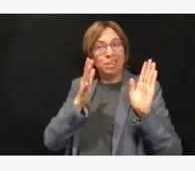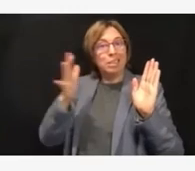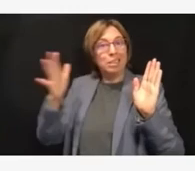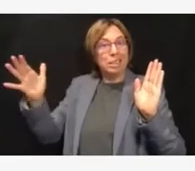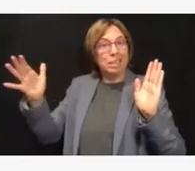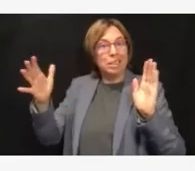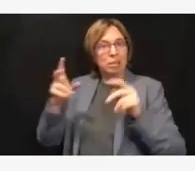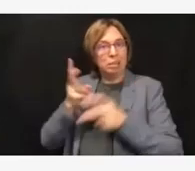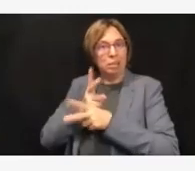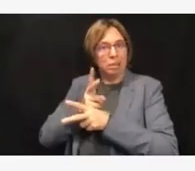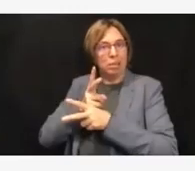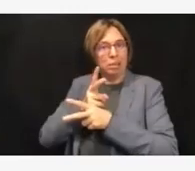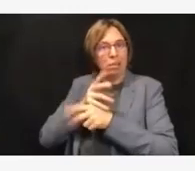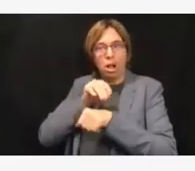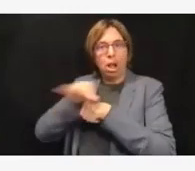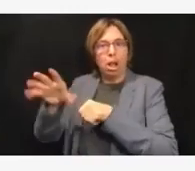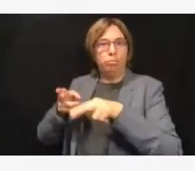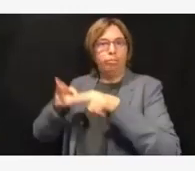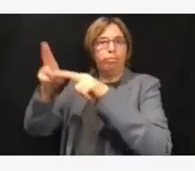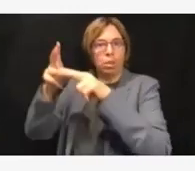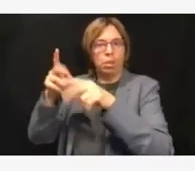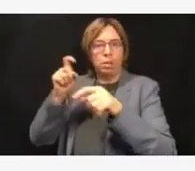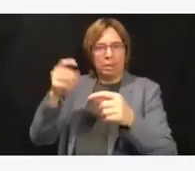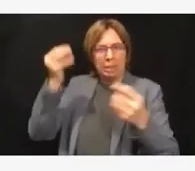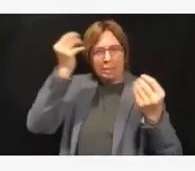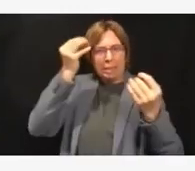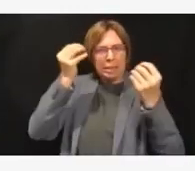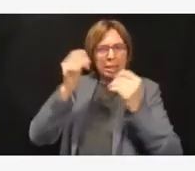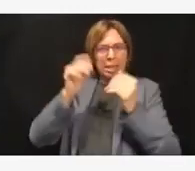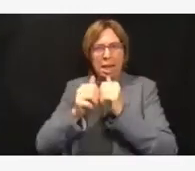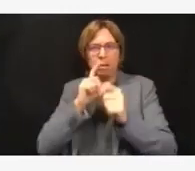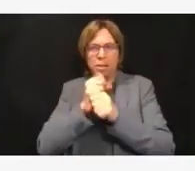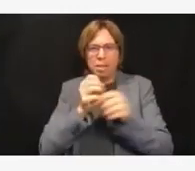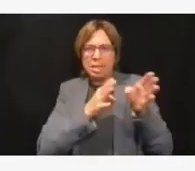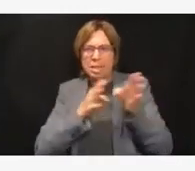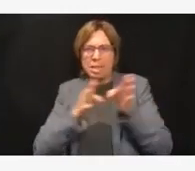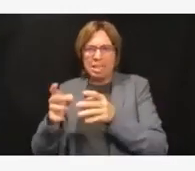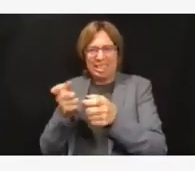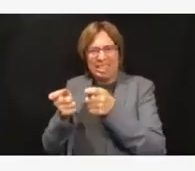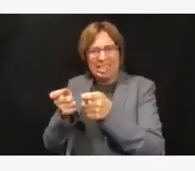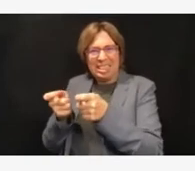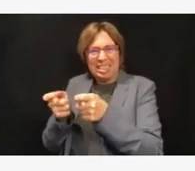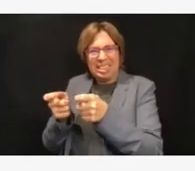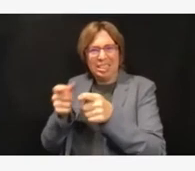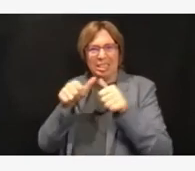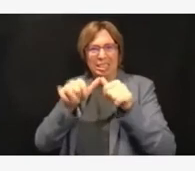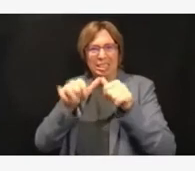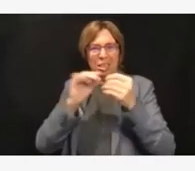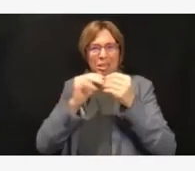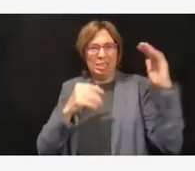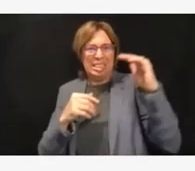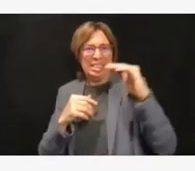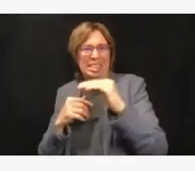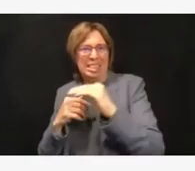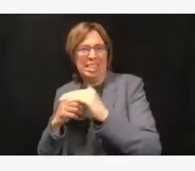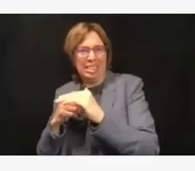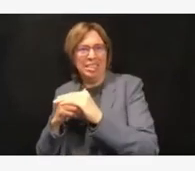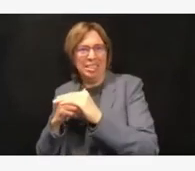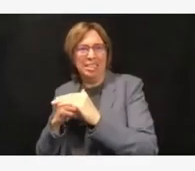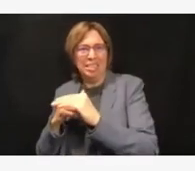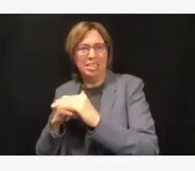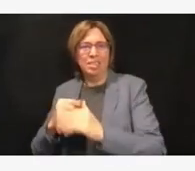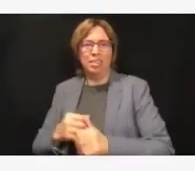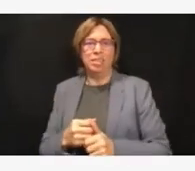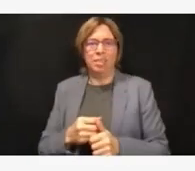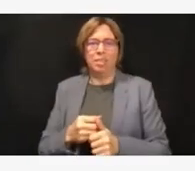we've learned, and pivot looking forward to how we're going to stop history from repeating